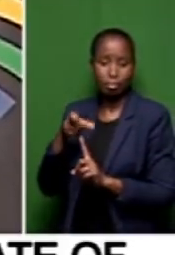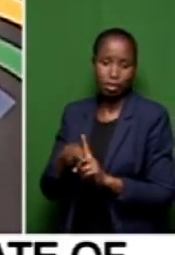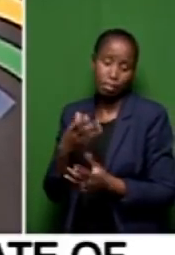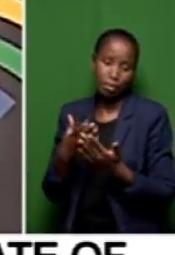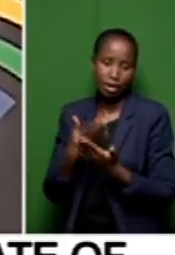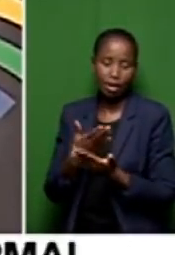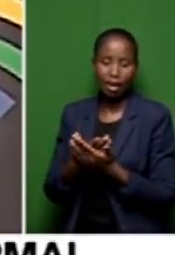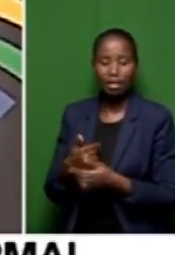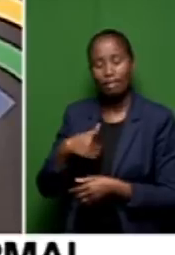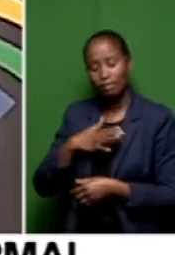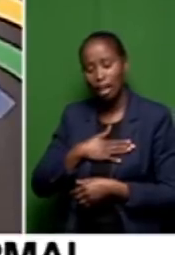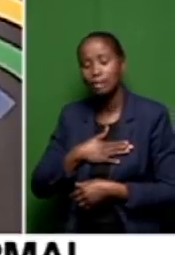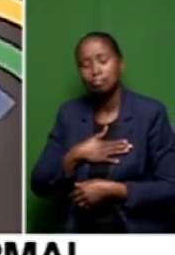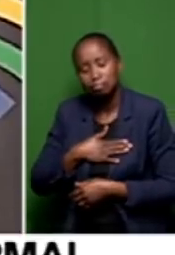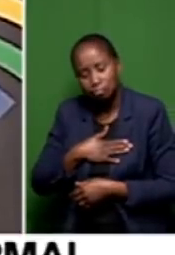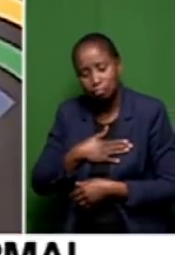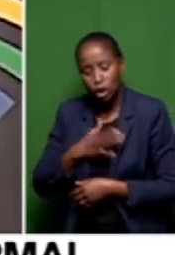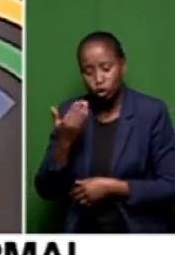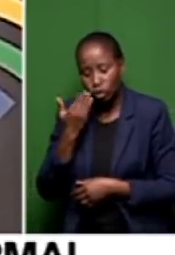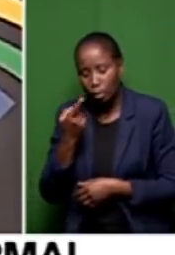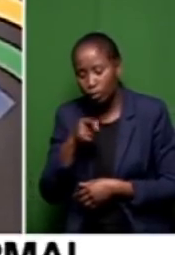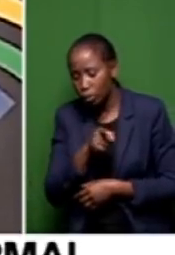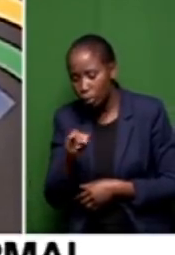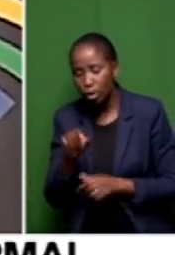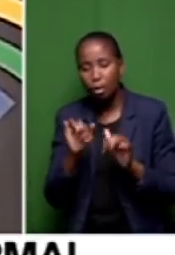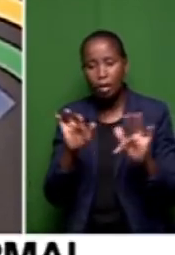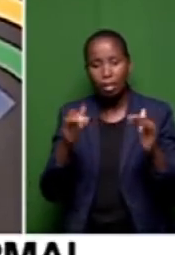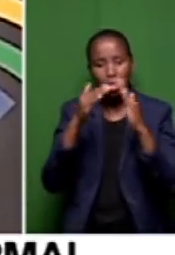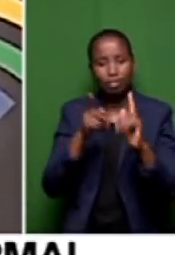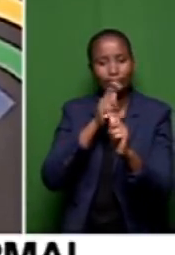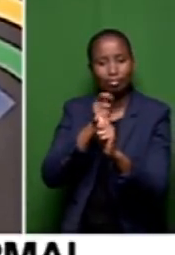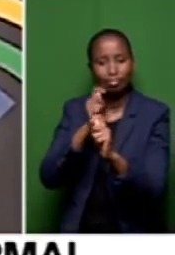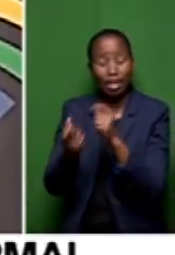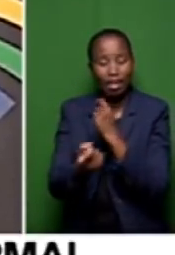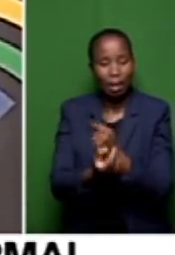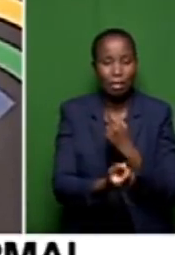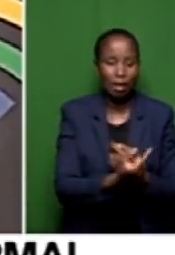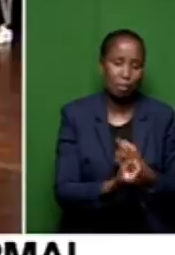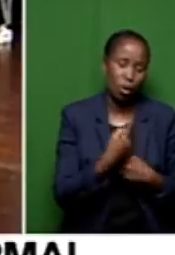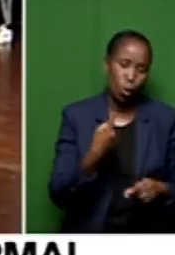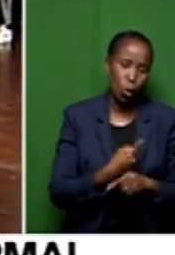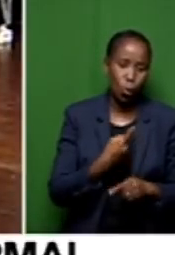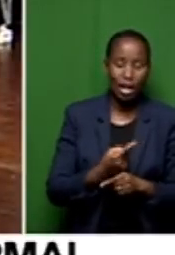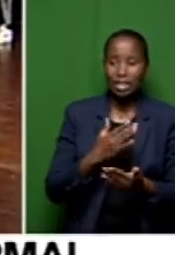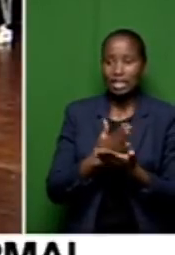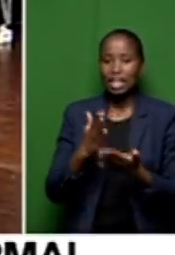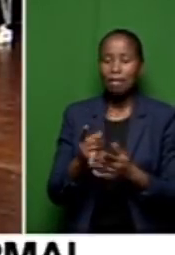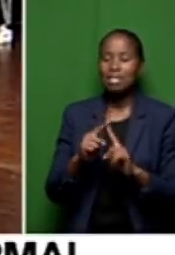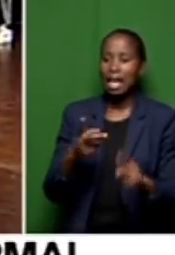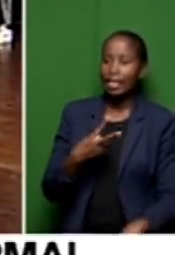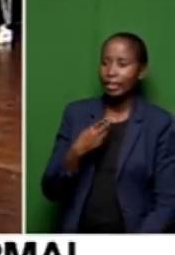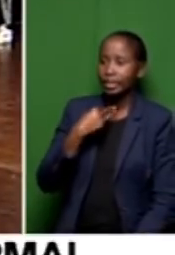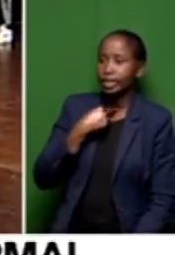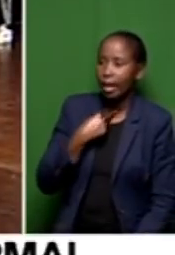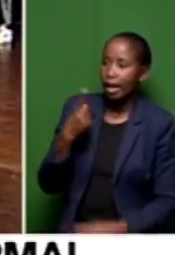all of these informal settlements that may spring up from time to time, that you may not have budgeted for, that you may not